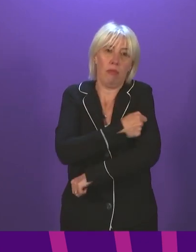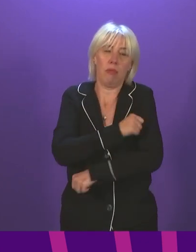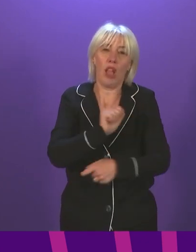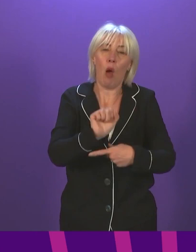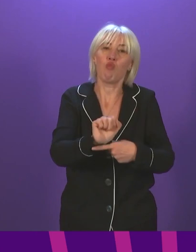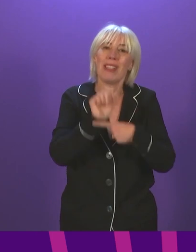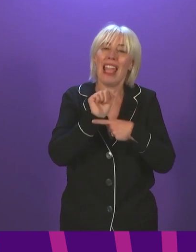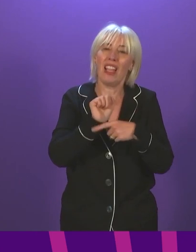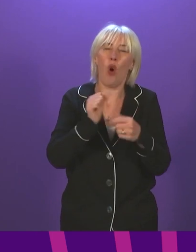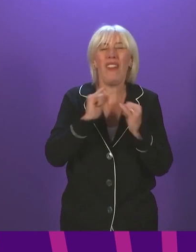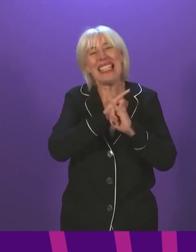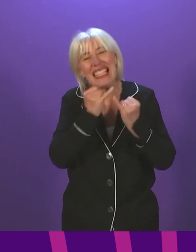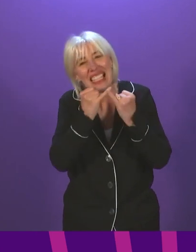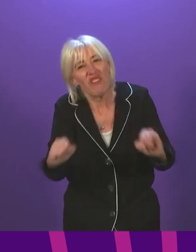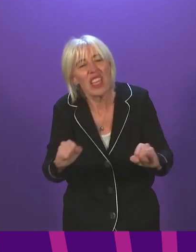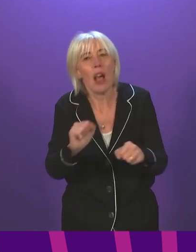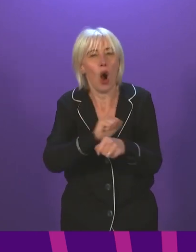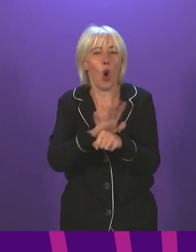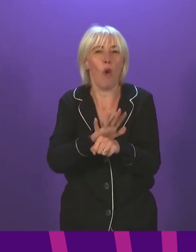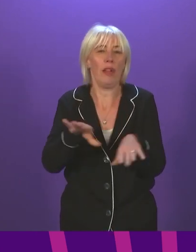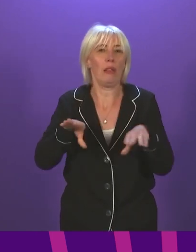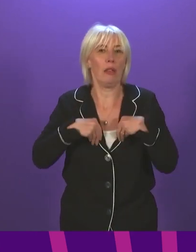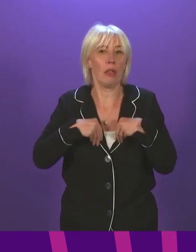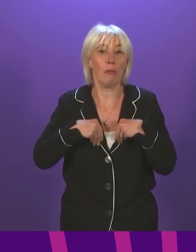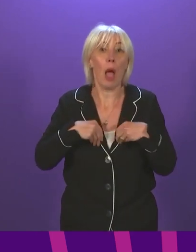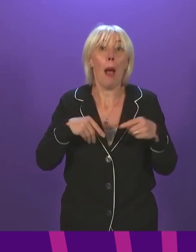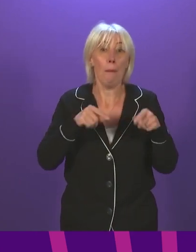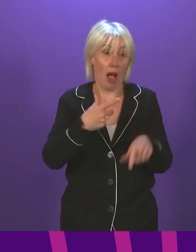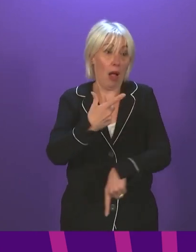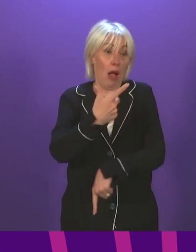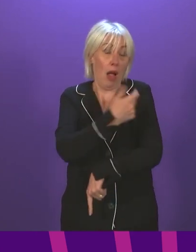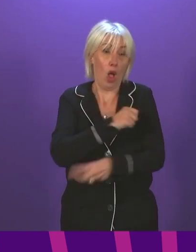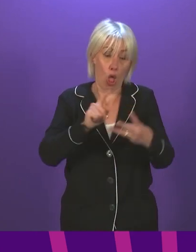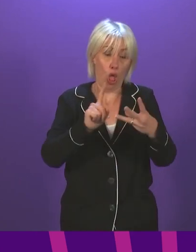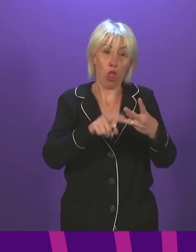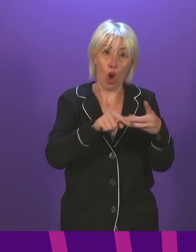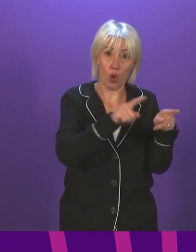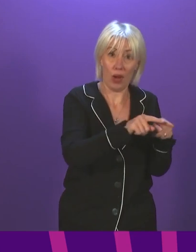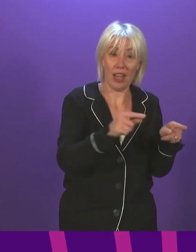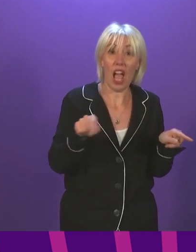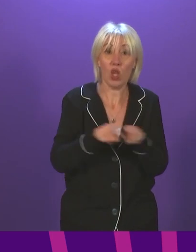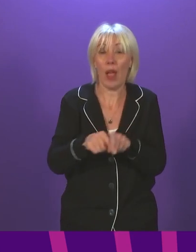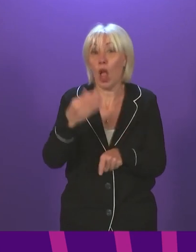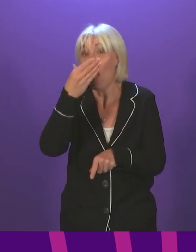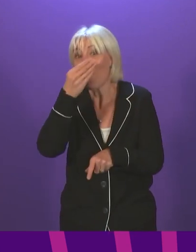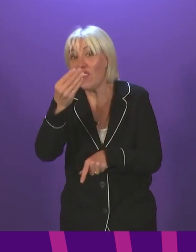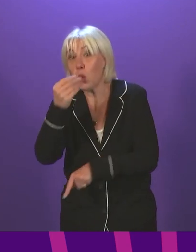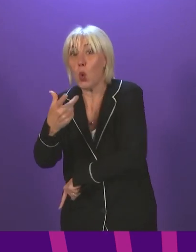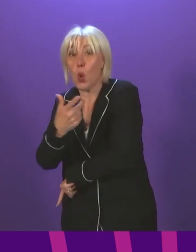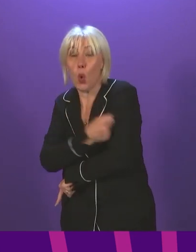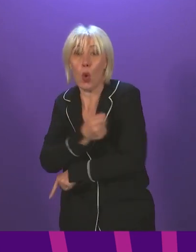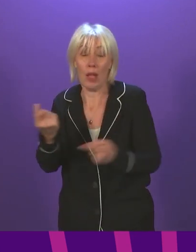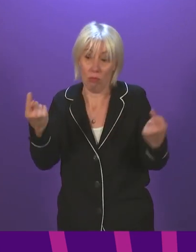illness. It will run alongside our biggest ever flu vaccine programme, since of course both of these programmes are important for